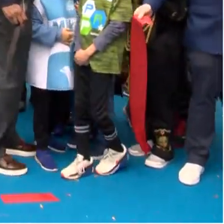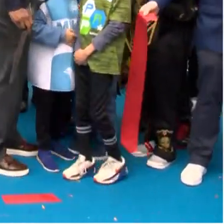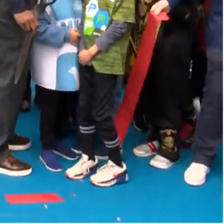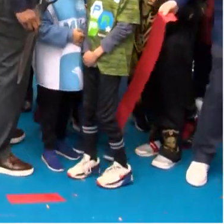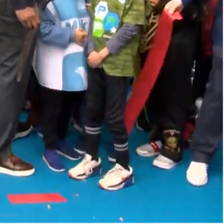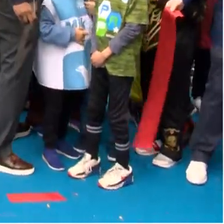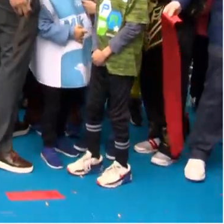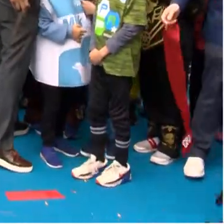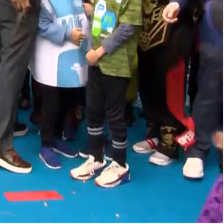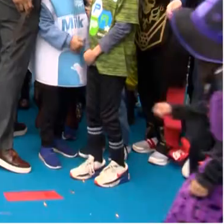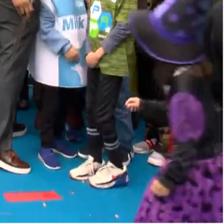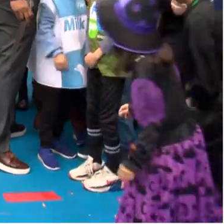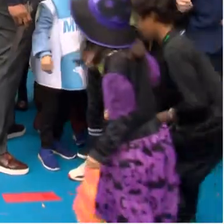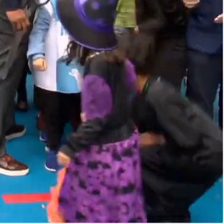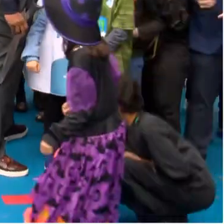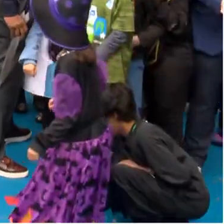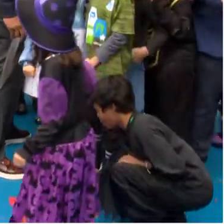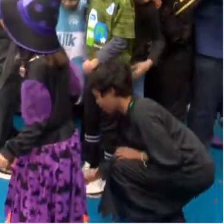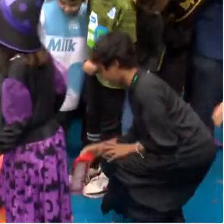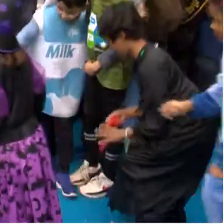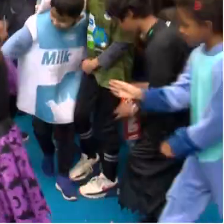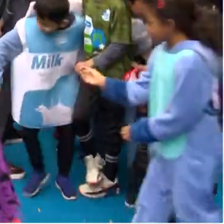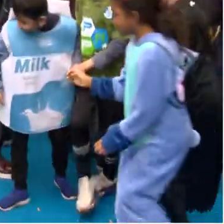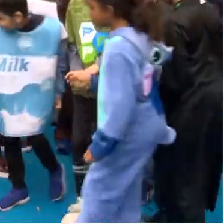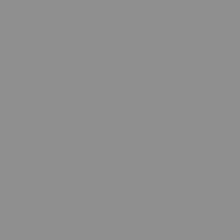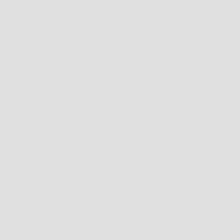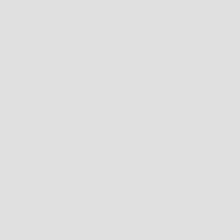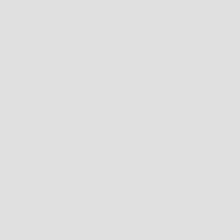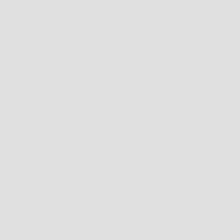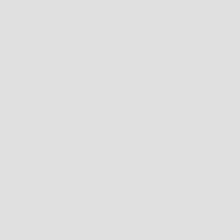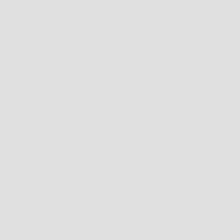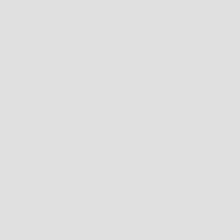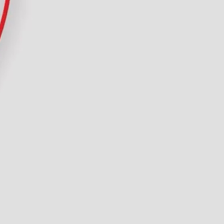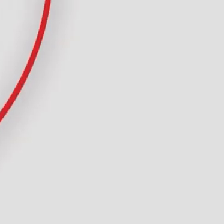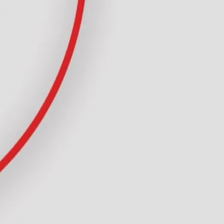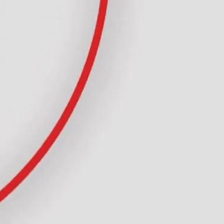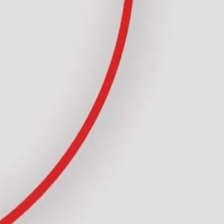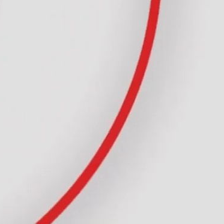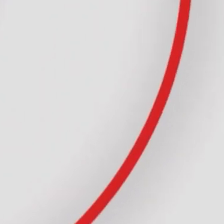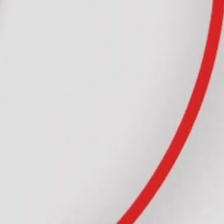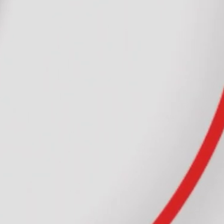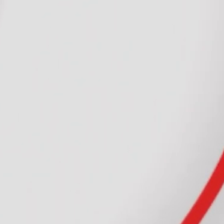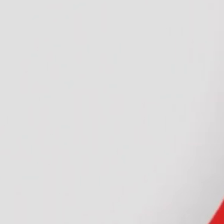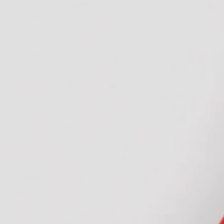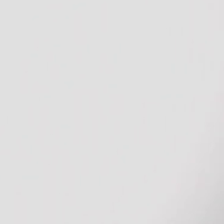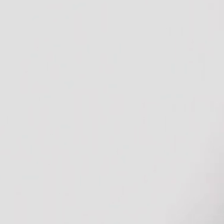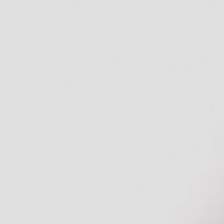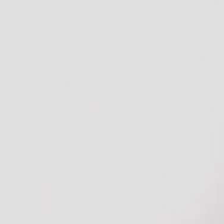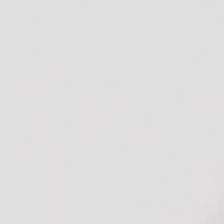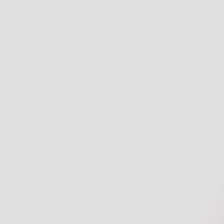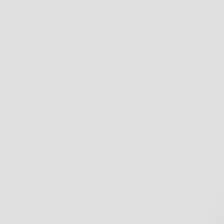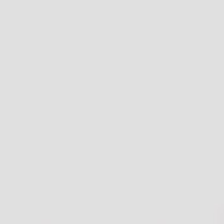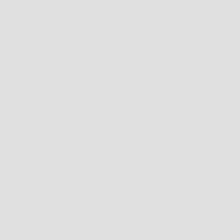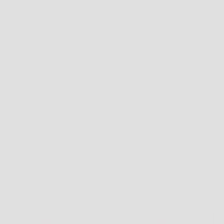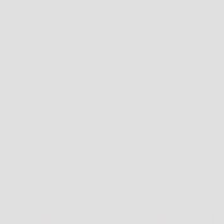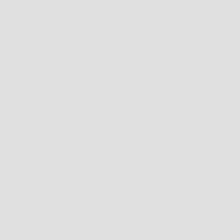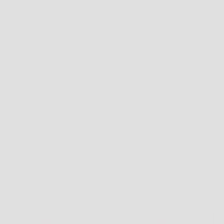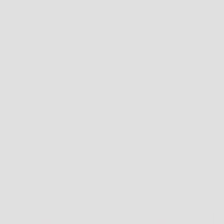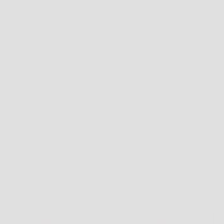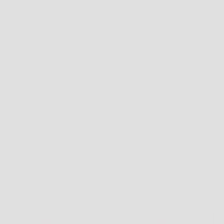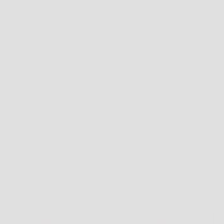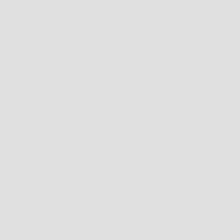Hoooooo! Yay! pueden cheanan! Yeah! Ah! Yay! Wow! I've very